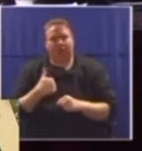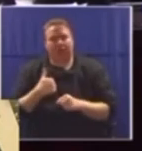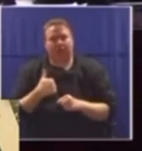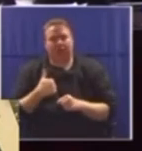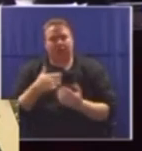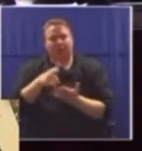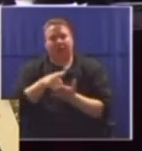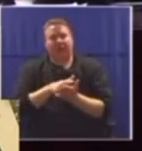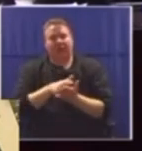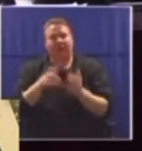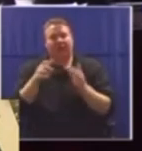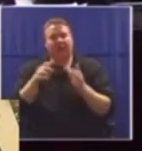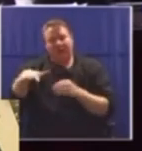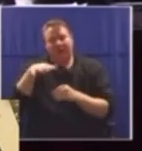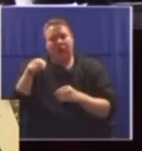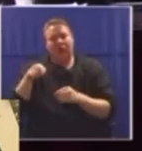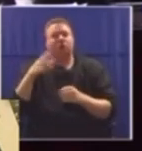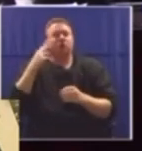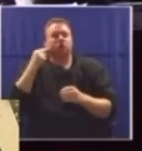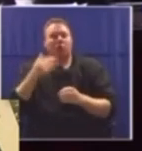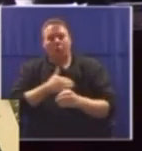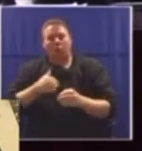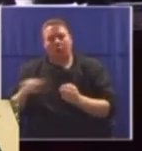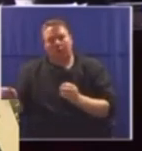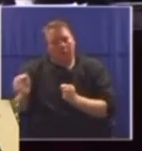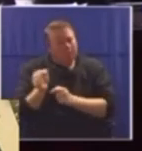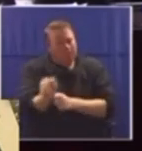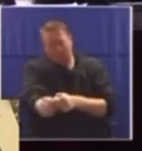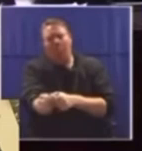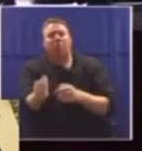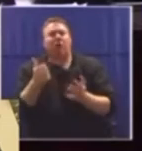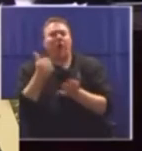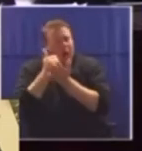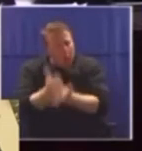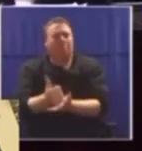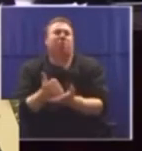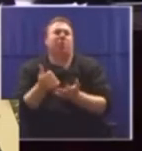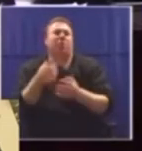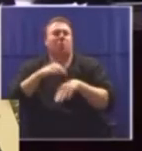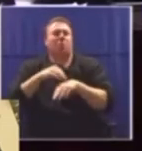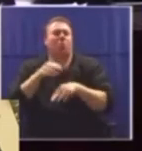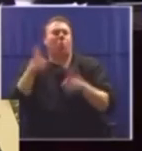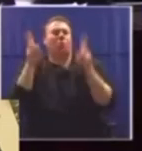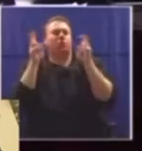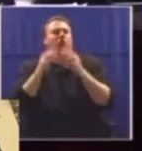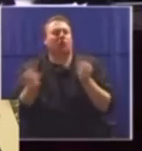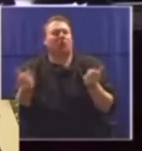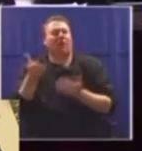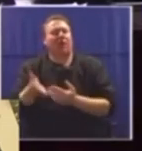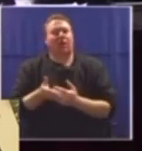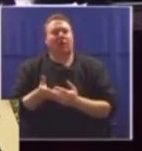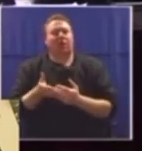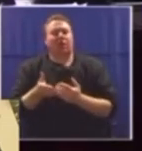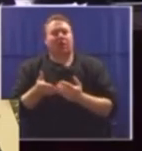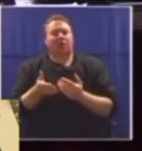not the legal profession strive to place women at the forefront of restoring these issues. Should we not be the ones who are